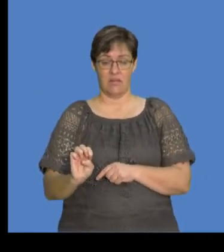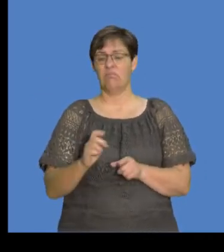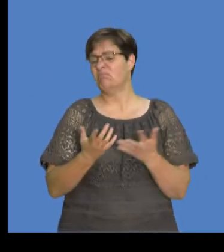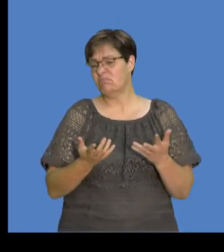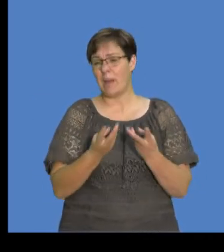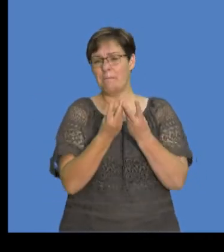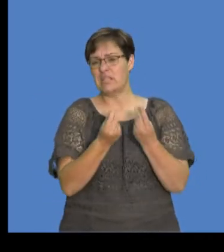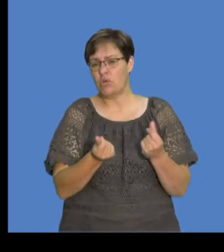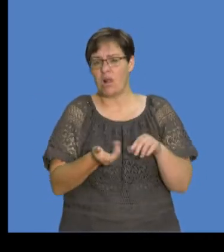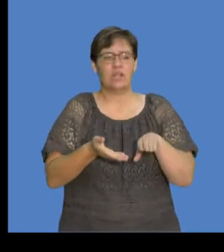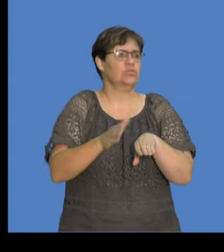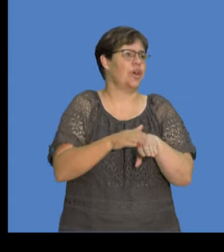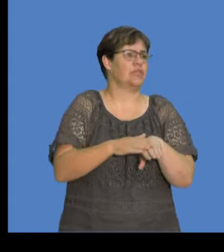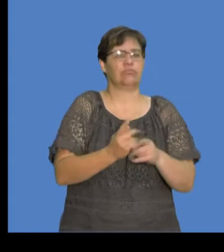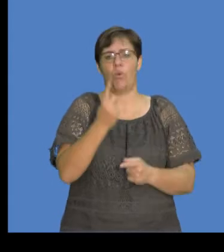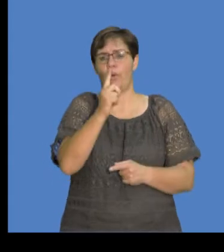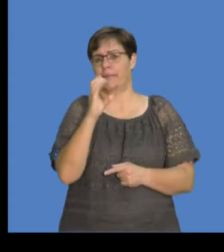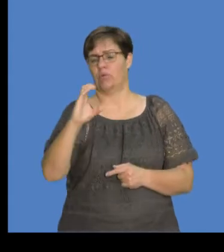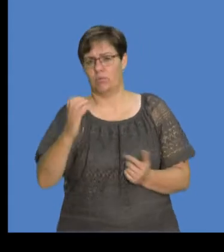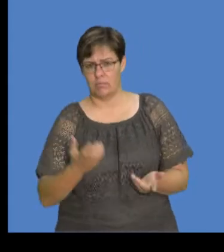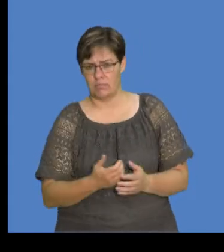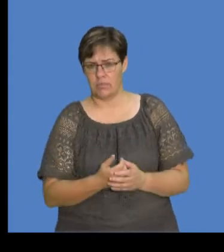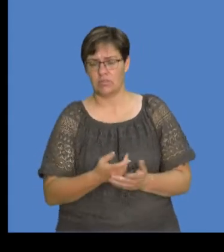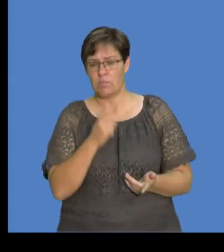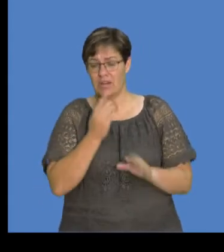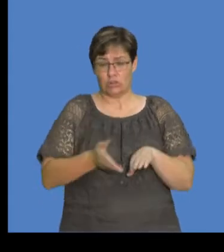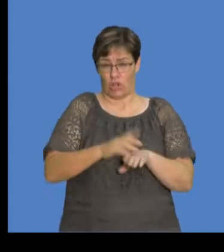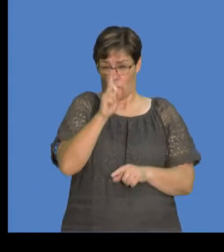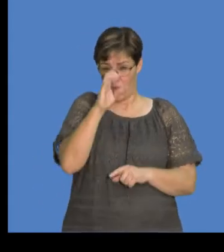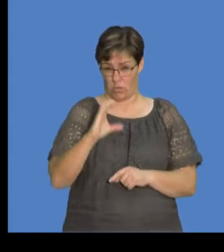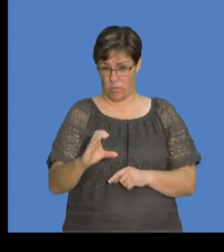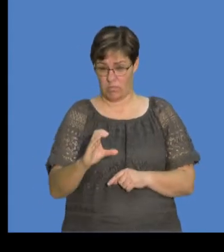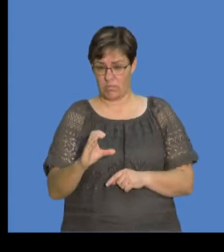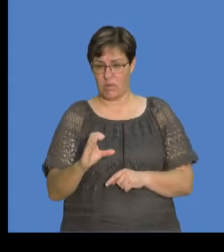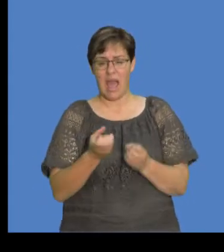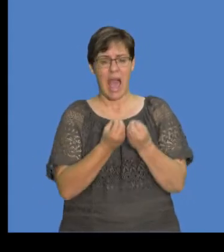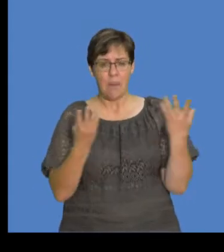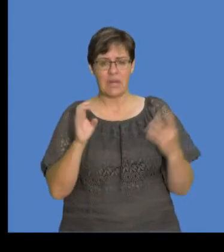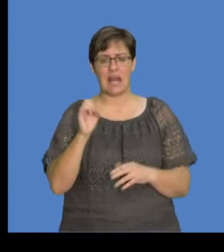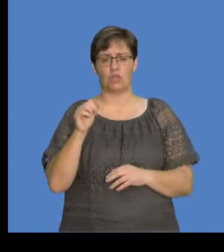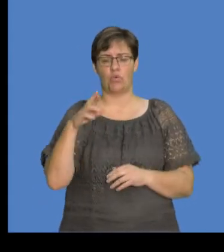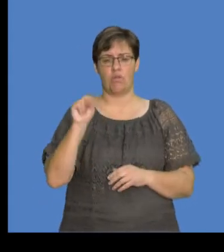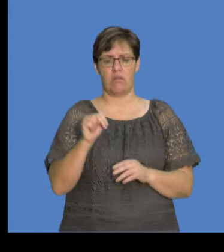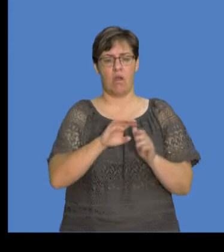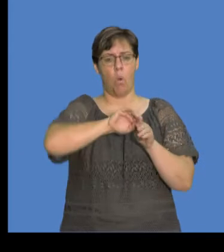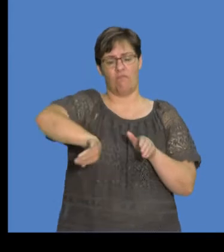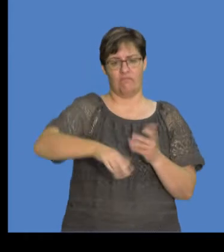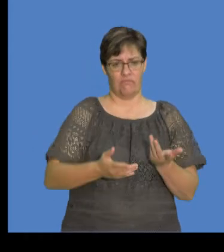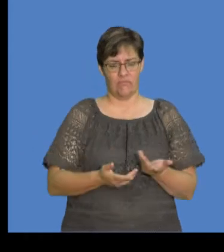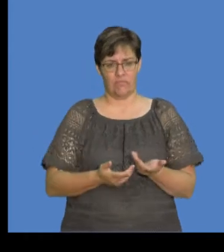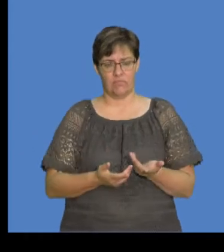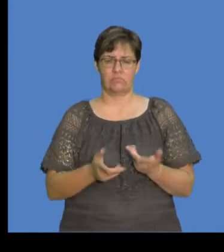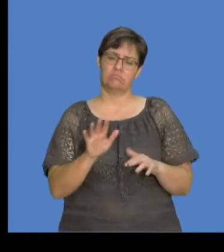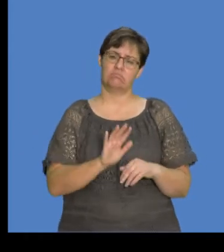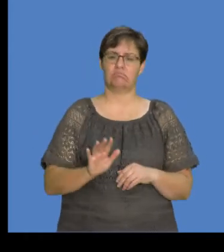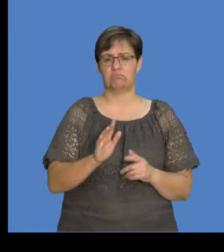Now, for a material to have a charge of 1 coulomb, so the charge is 1 coulomb, right? How many electrons would have been removed from